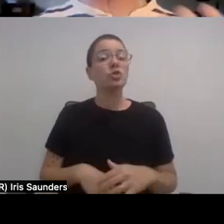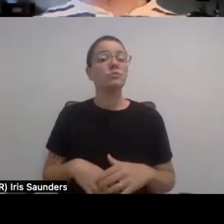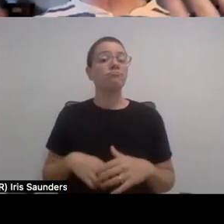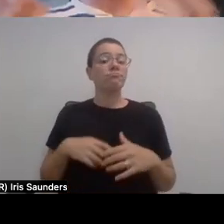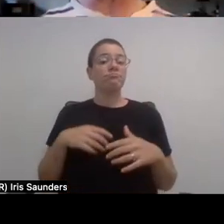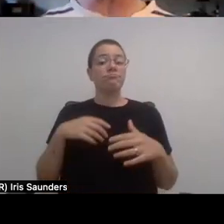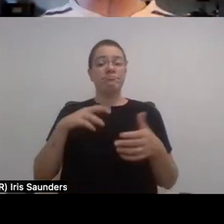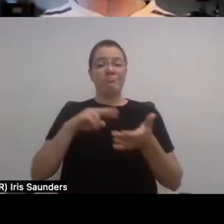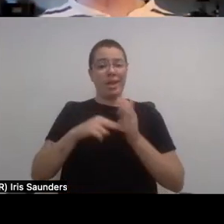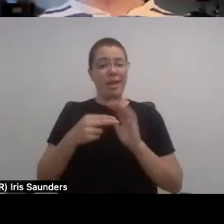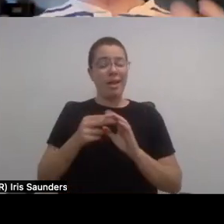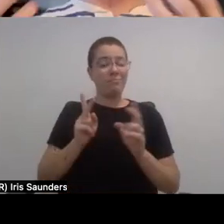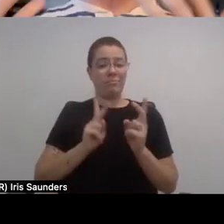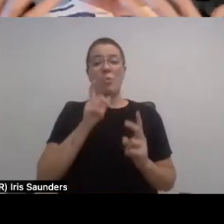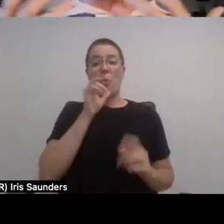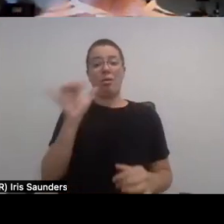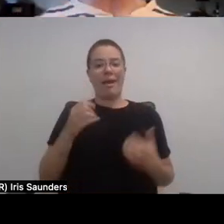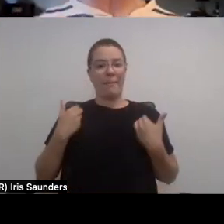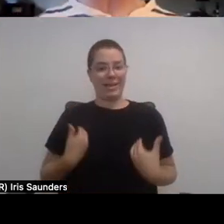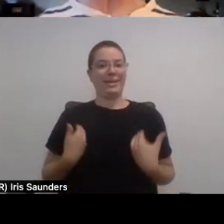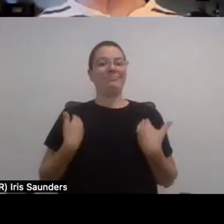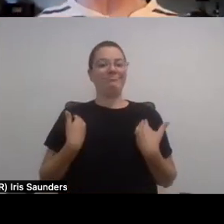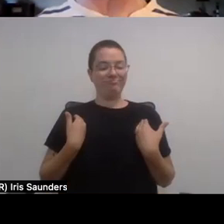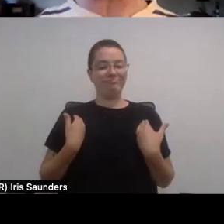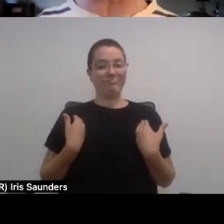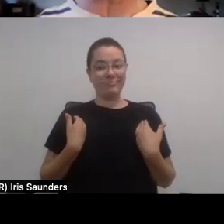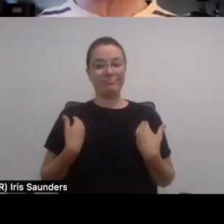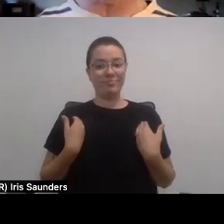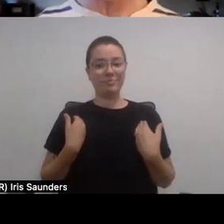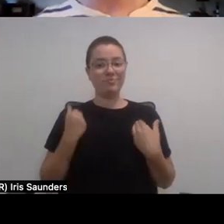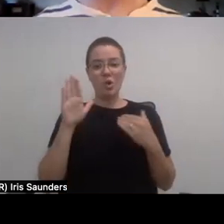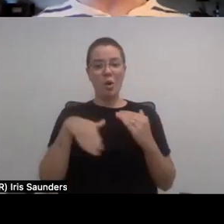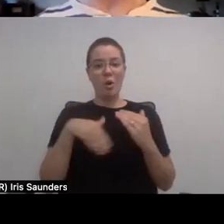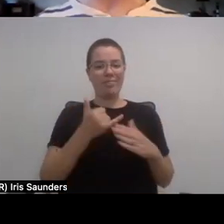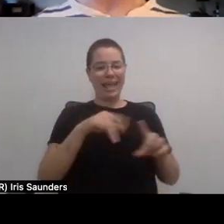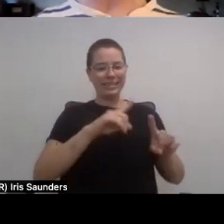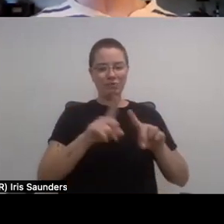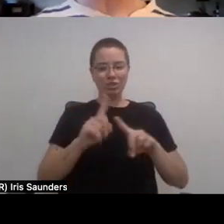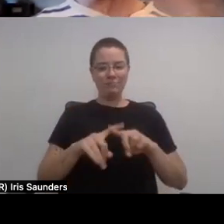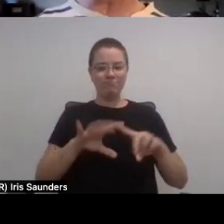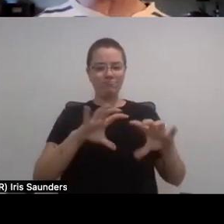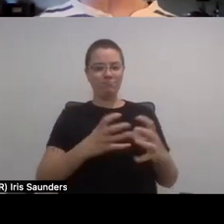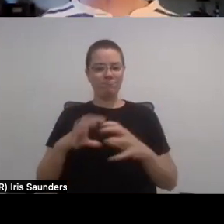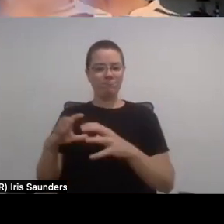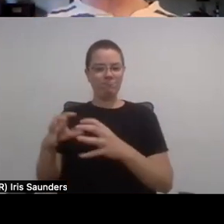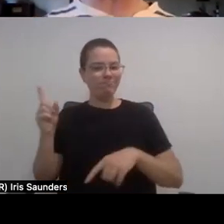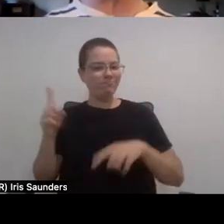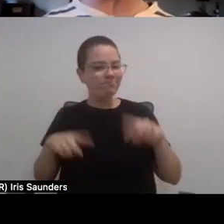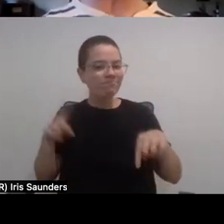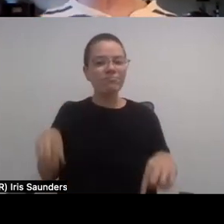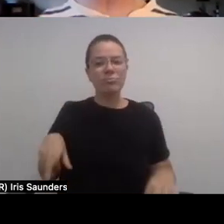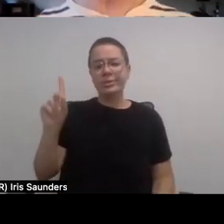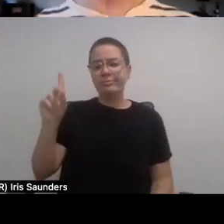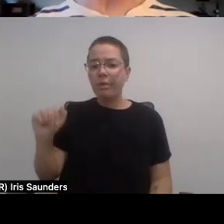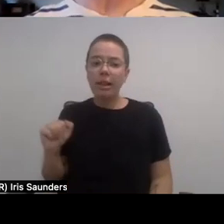people that were like myself, you know, and in all of these facets, you know, whether it's disability, whether it's